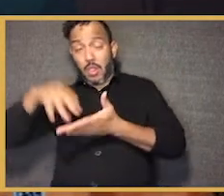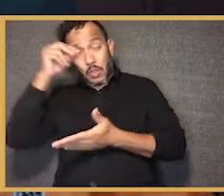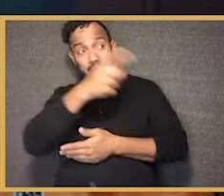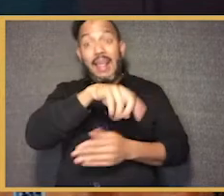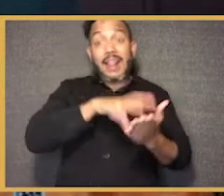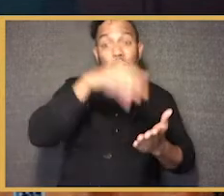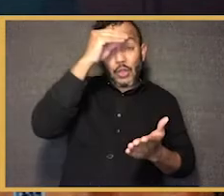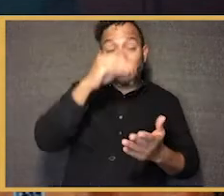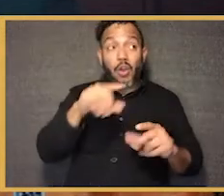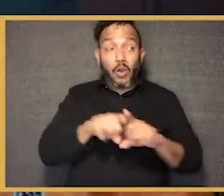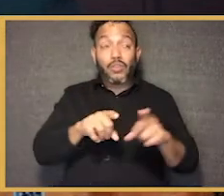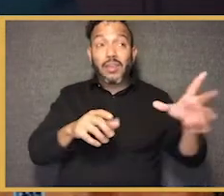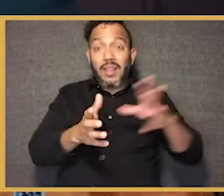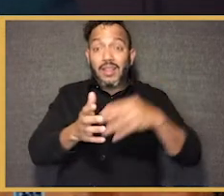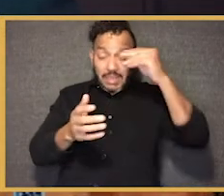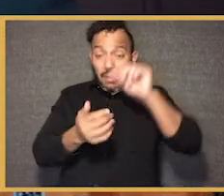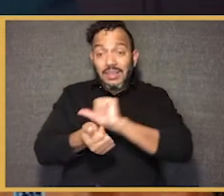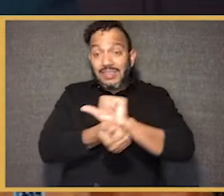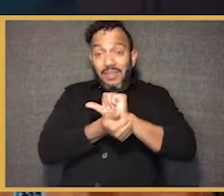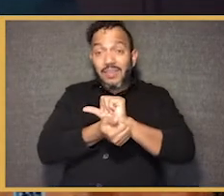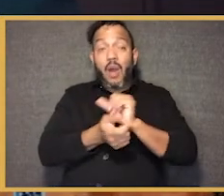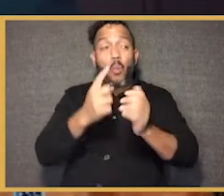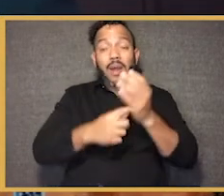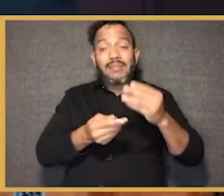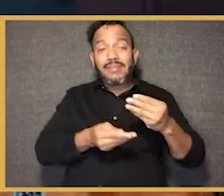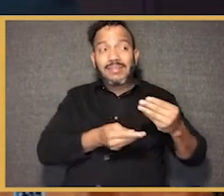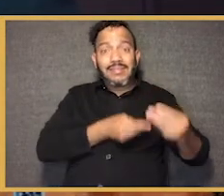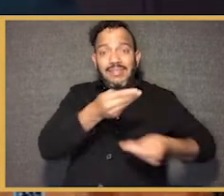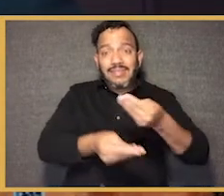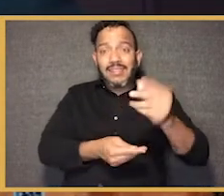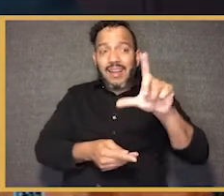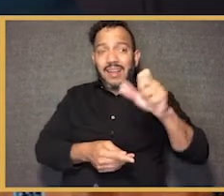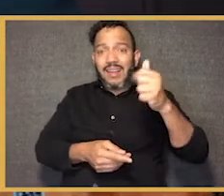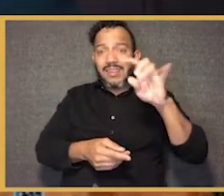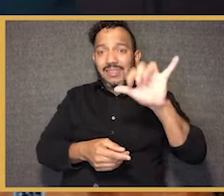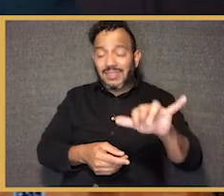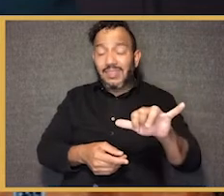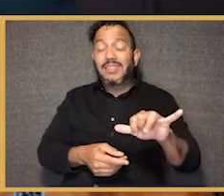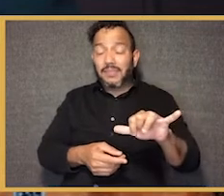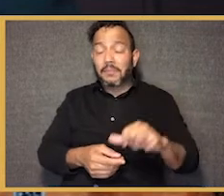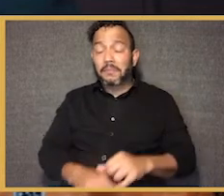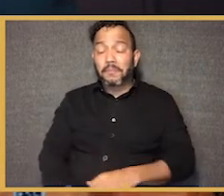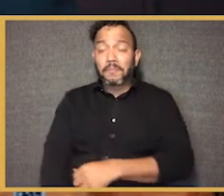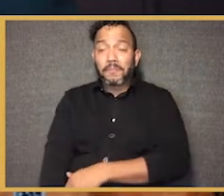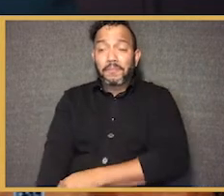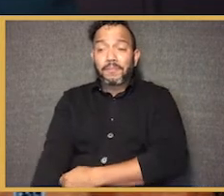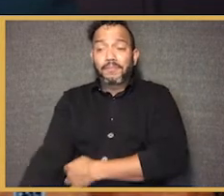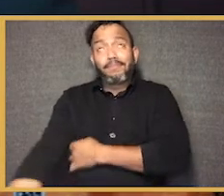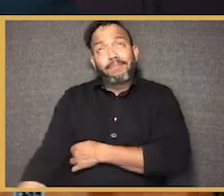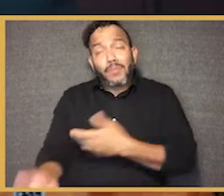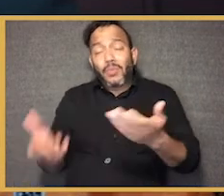a moment of real learning for them about slavery and its legacies. And we've had some really,